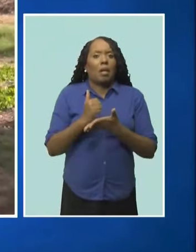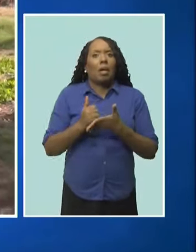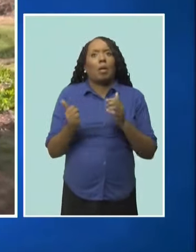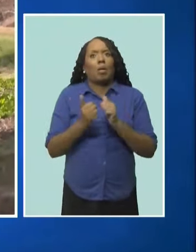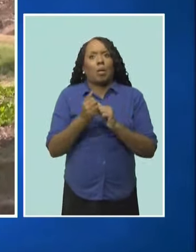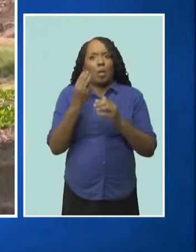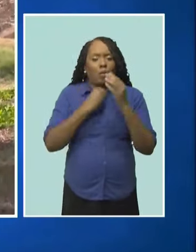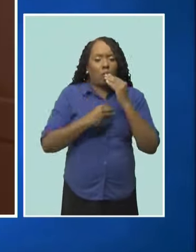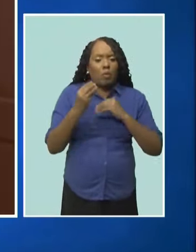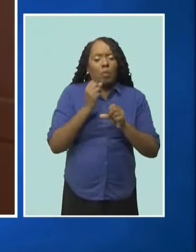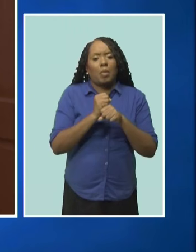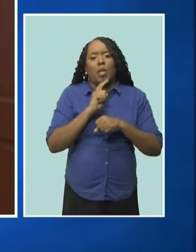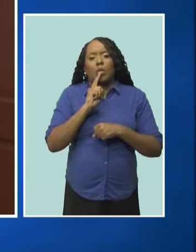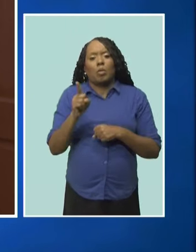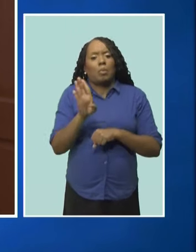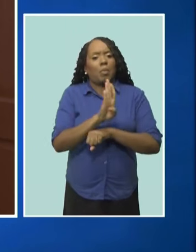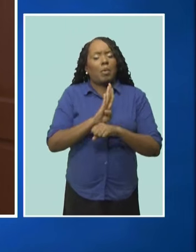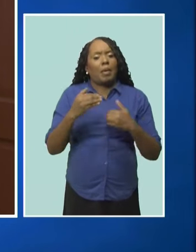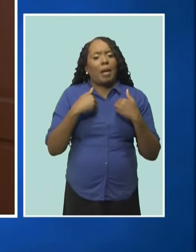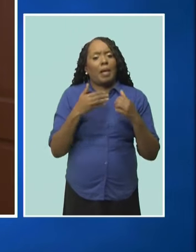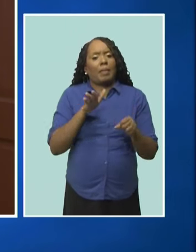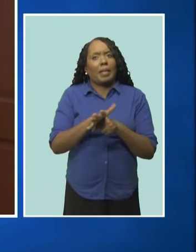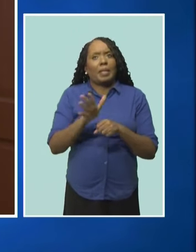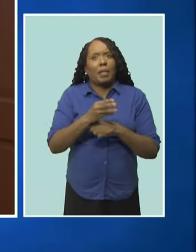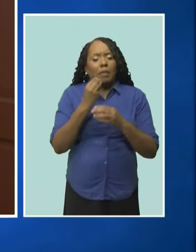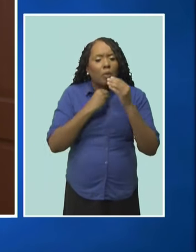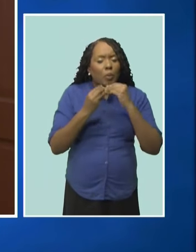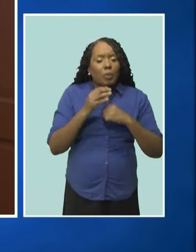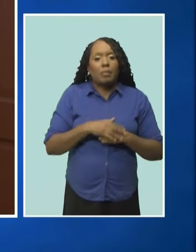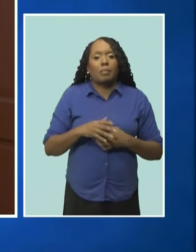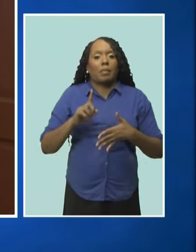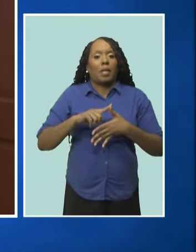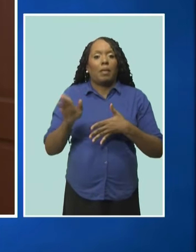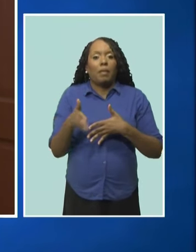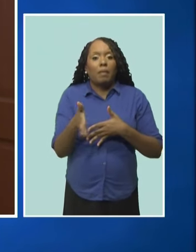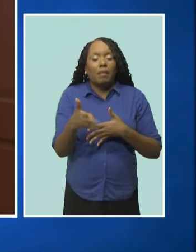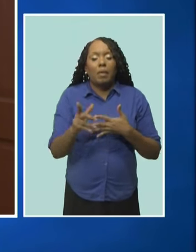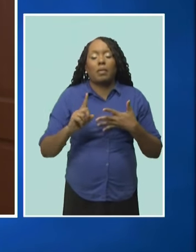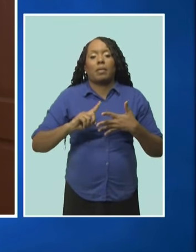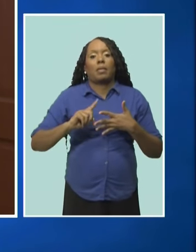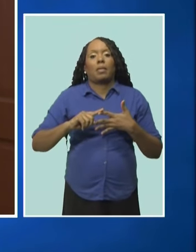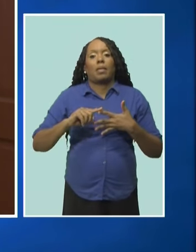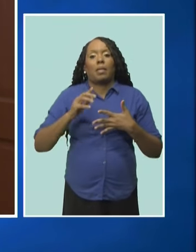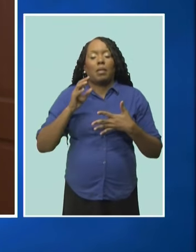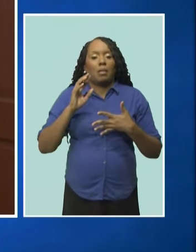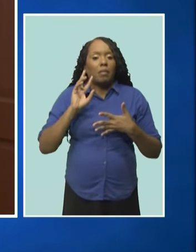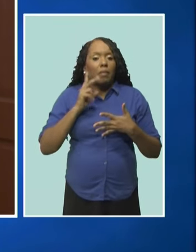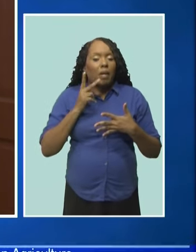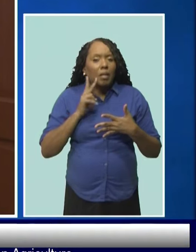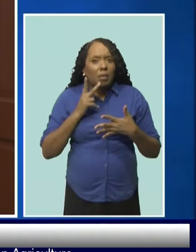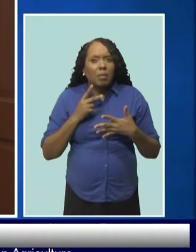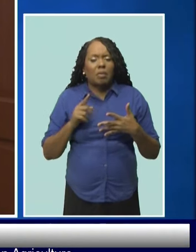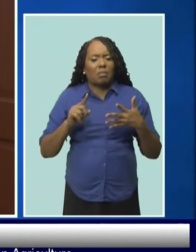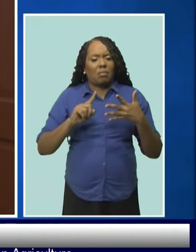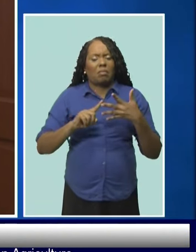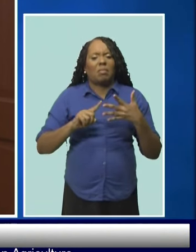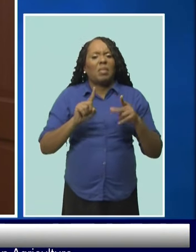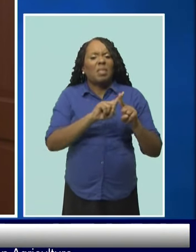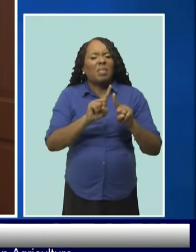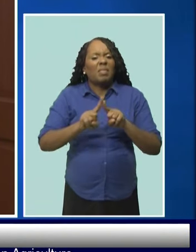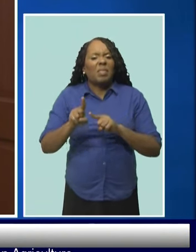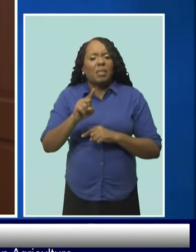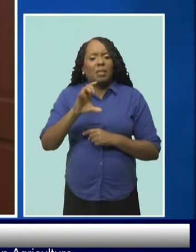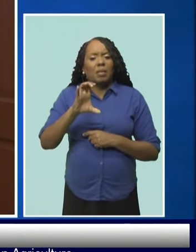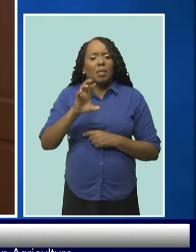security effort. Fish production, vegetable crop production in the units. That's something we want to promote and also we've been